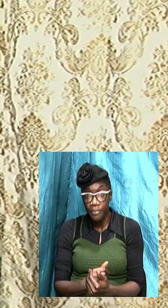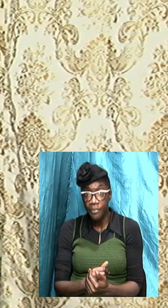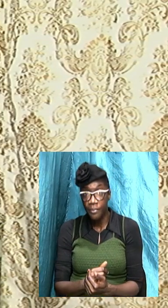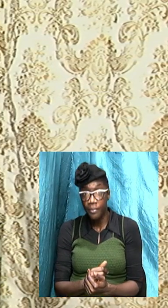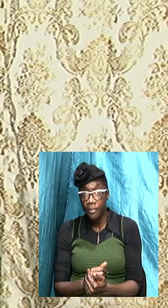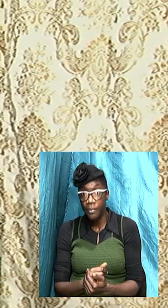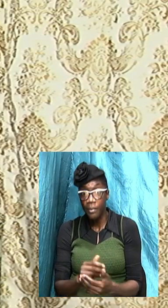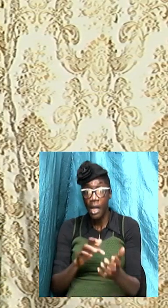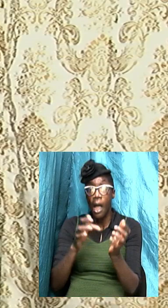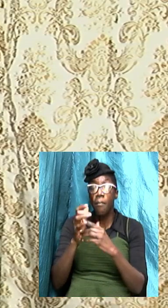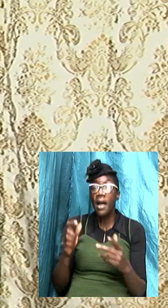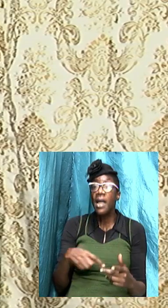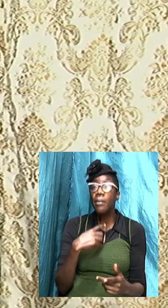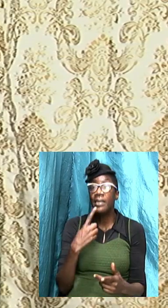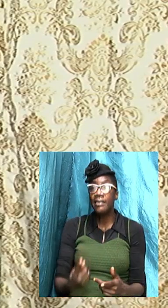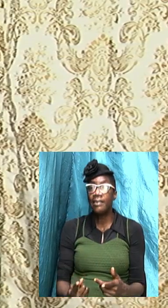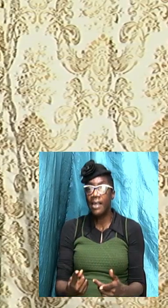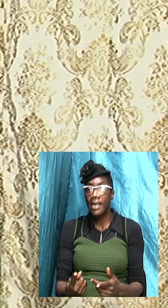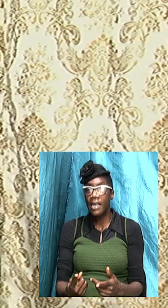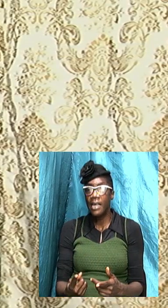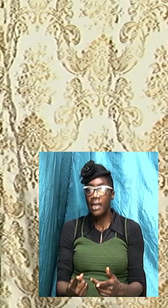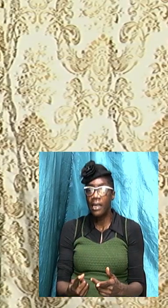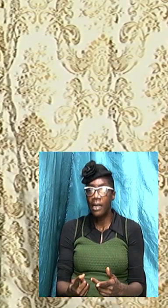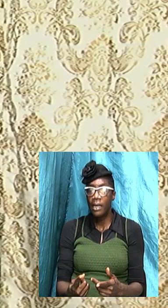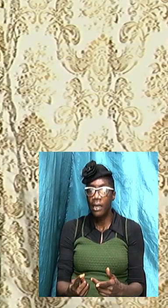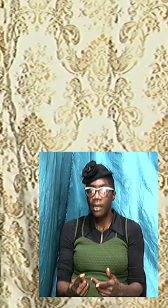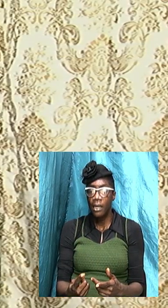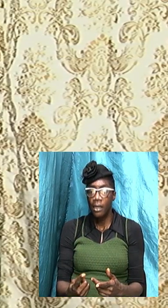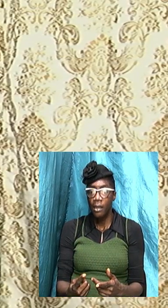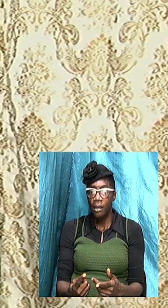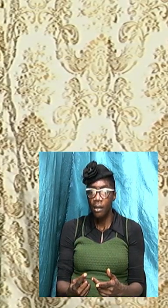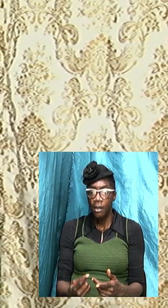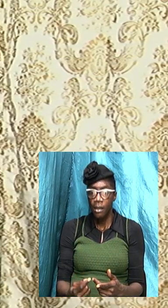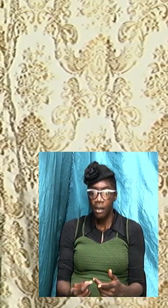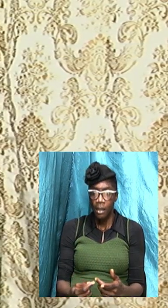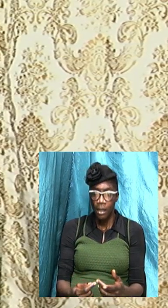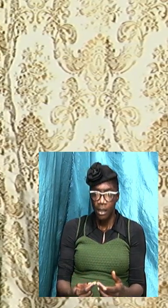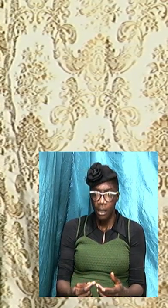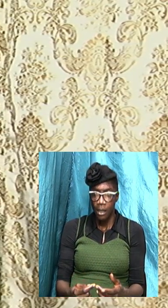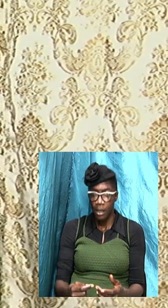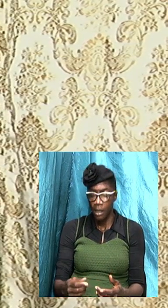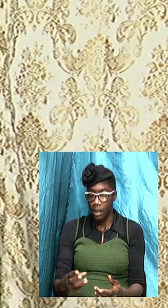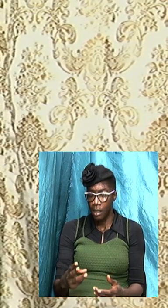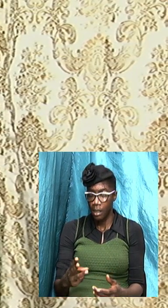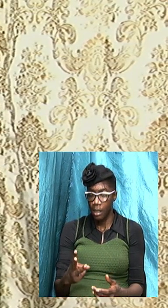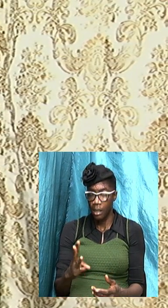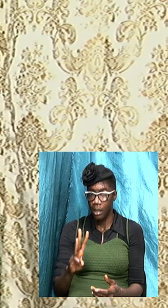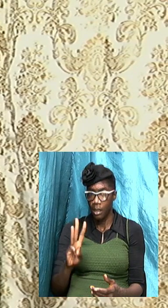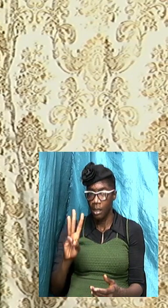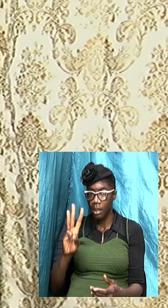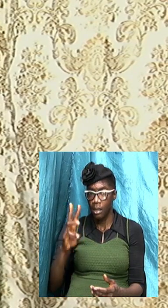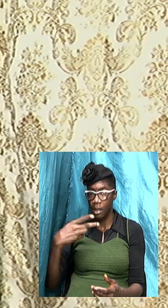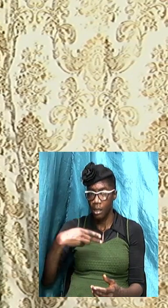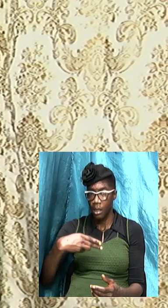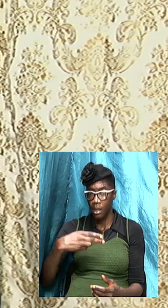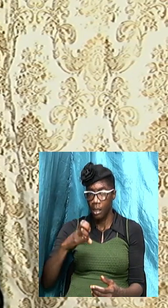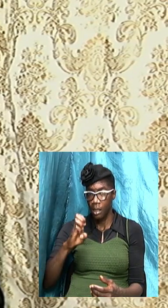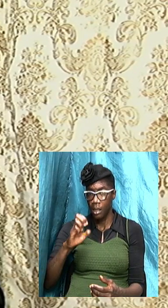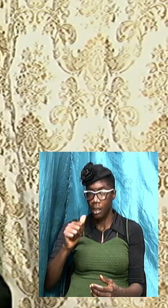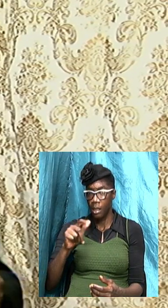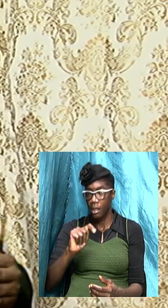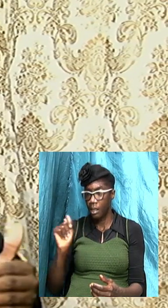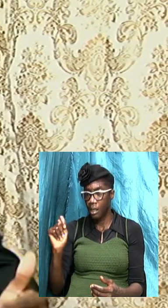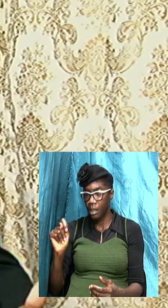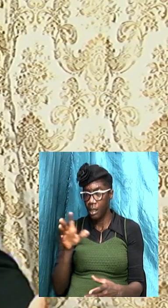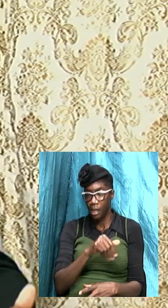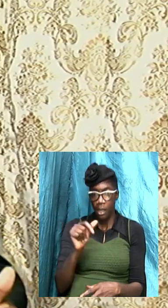the bible says that the wheat and the tear will grow together until the day